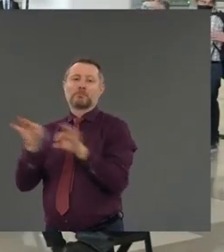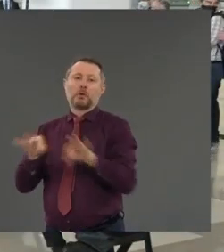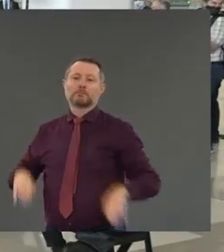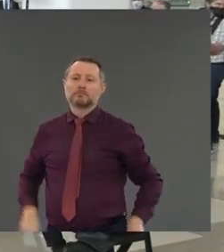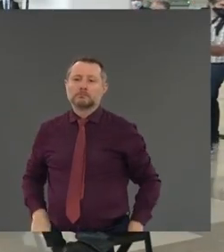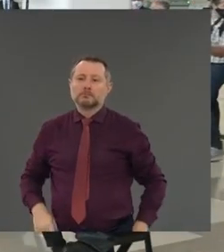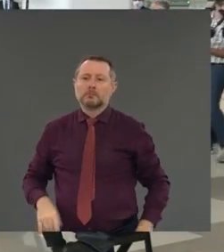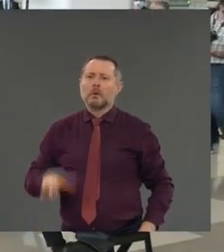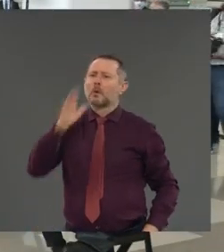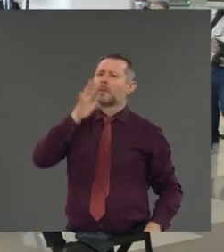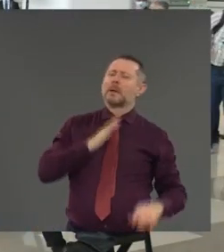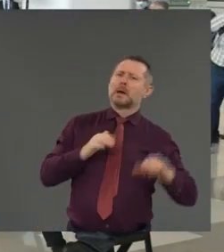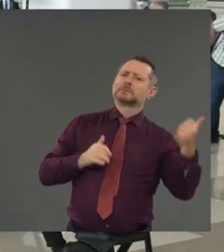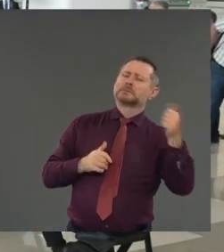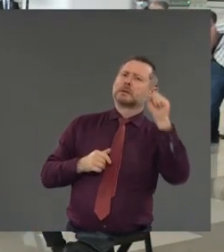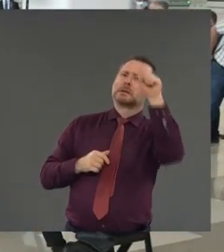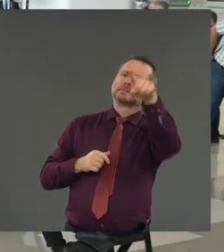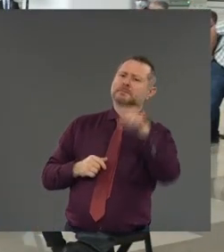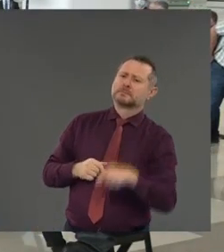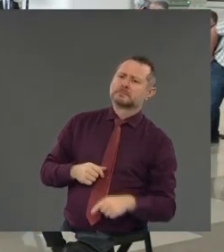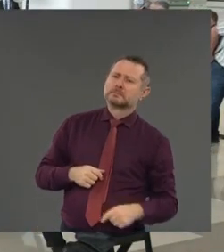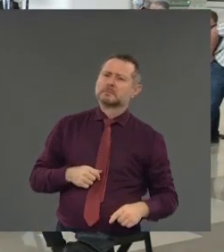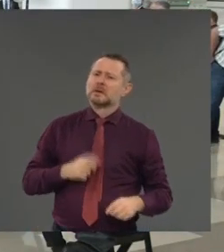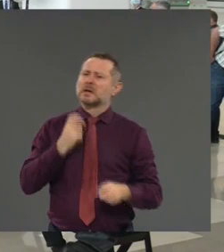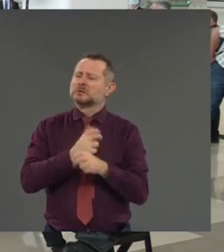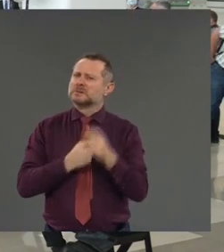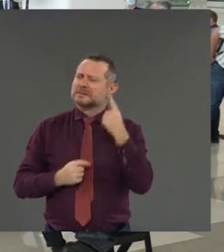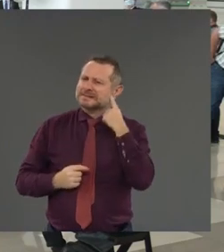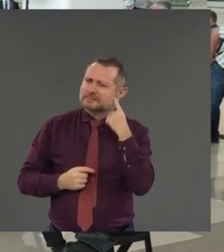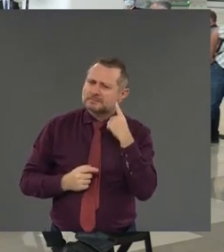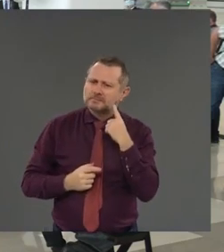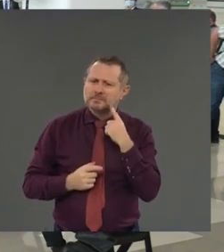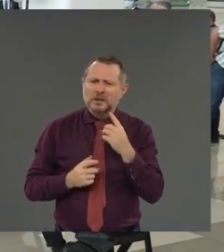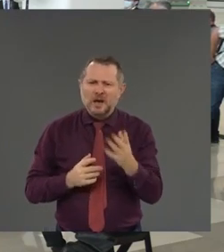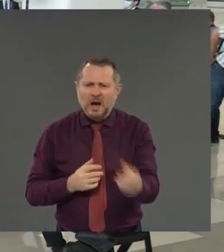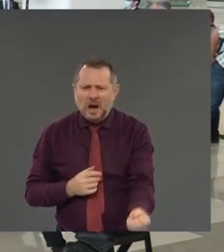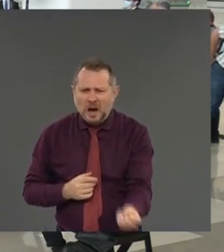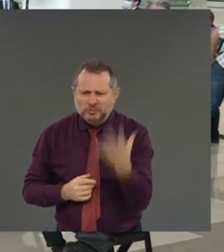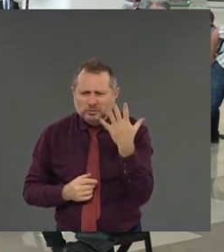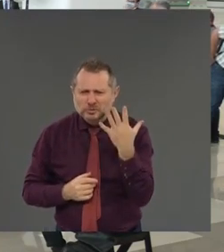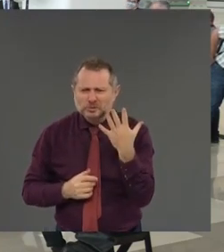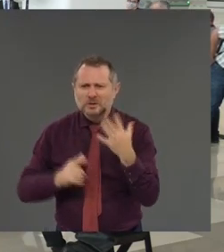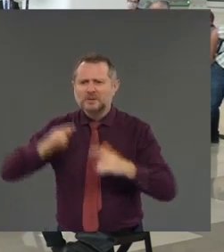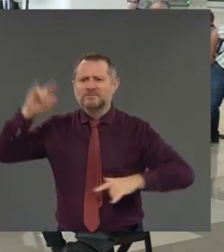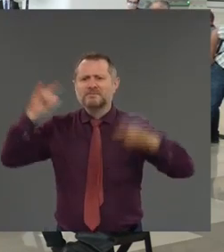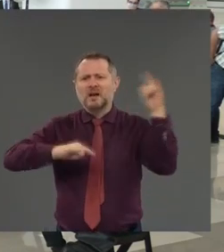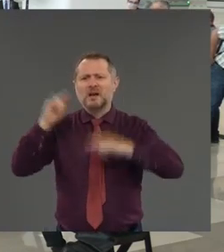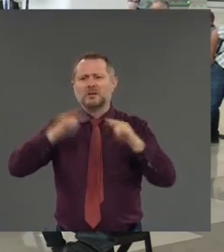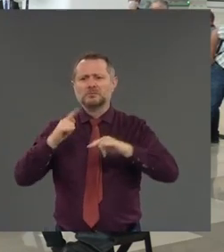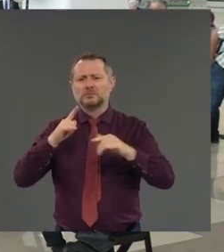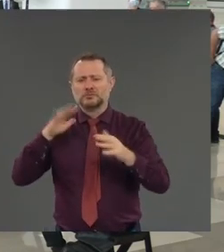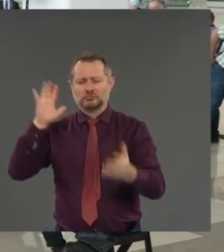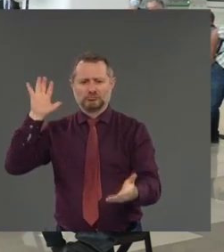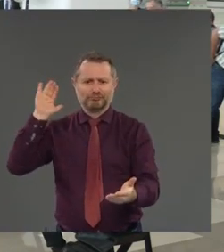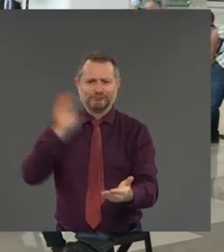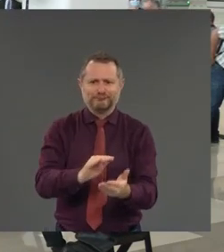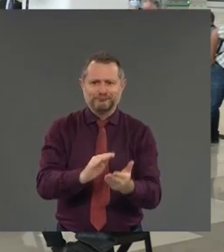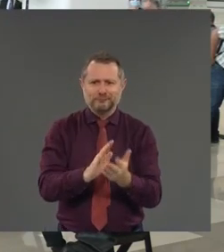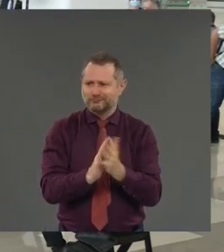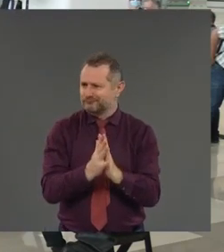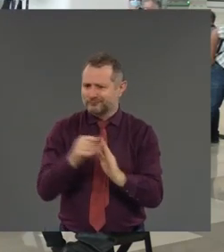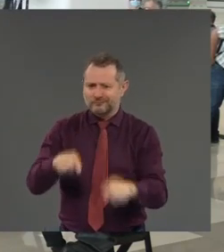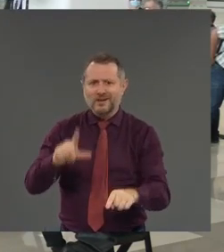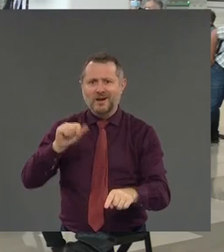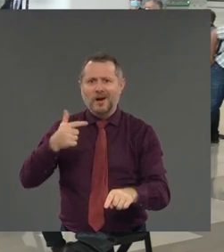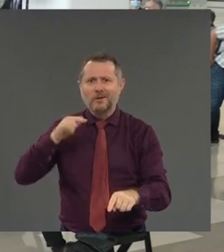at LaGuardia because of the epidemic? How much is the traffic down at LaGuardia? And also, we can assure folks who might doubt,